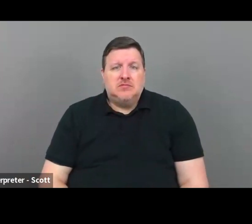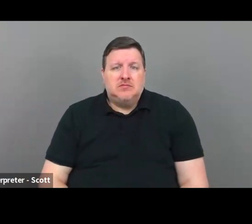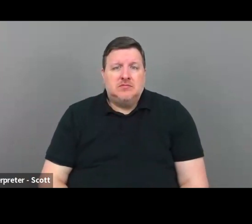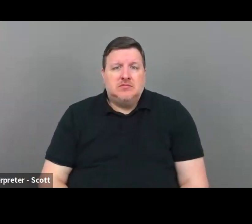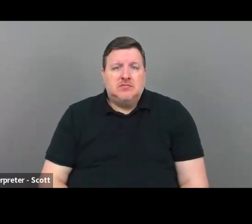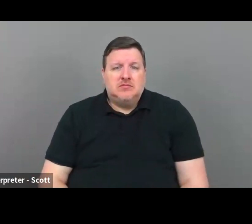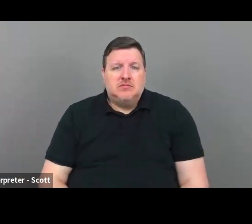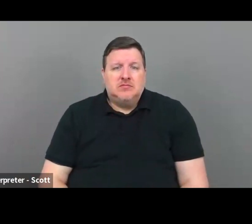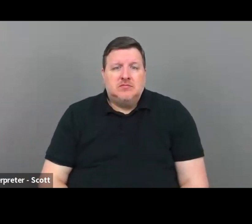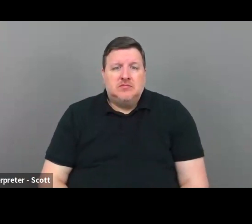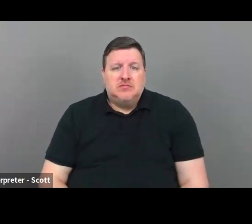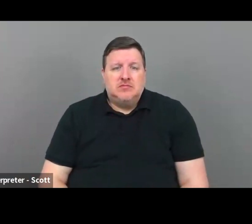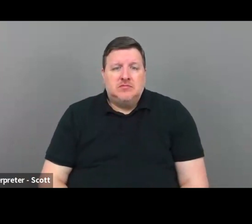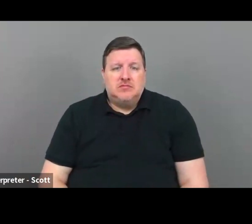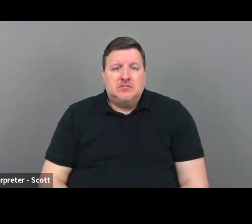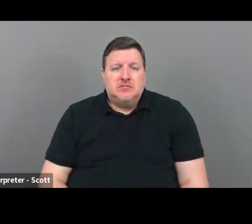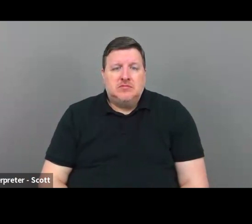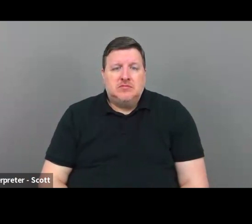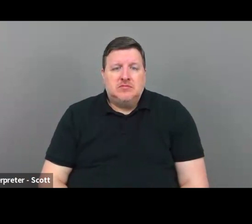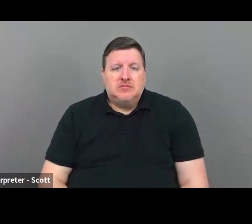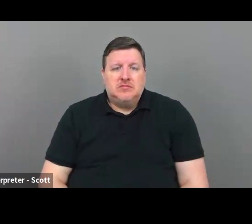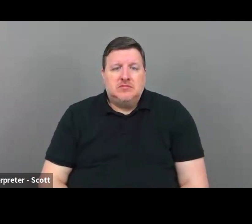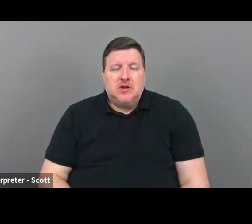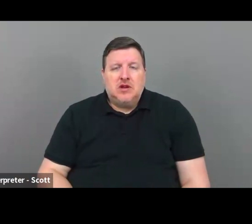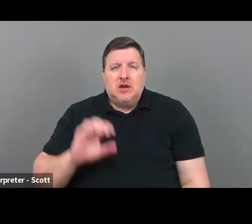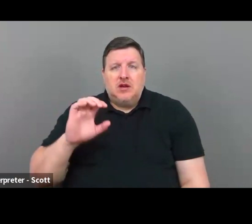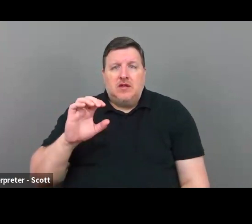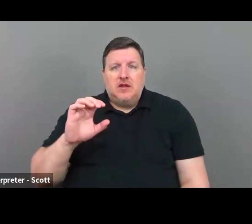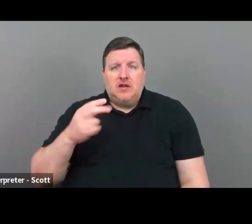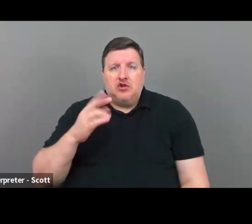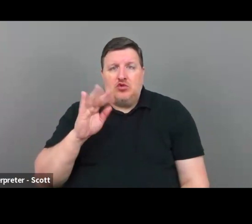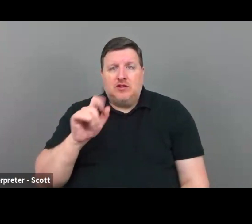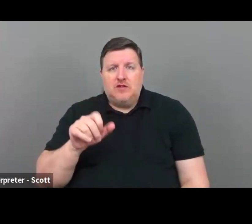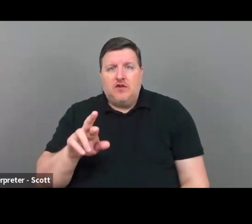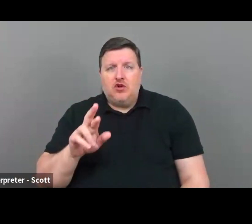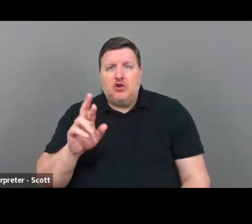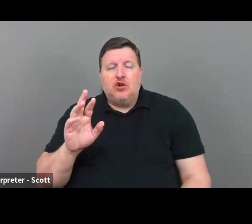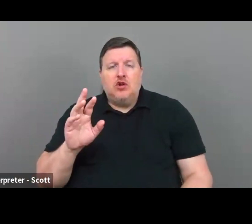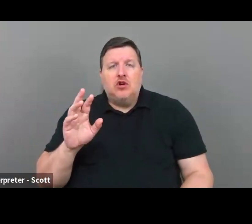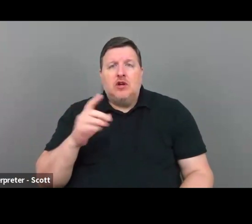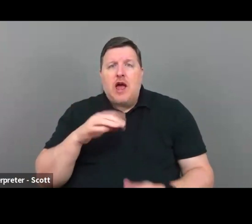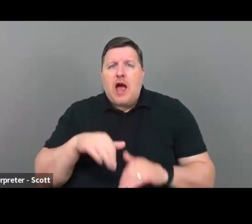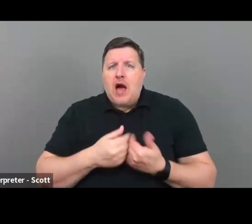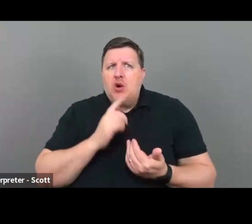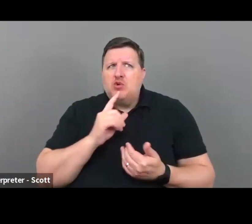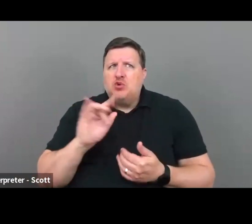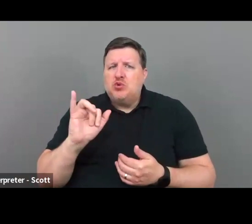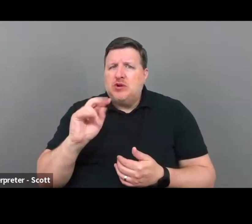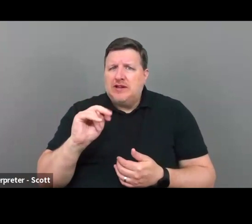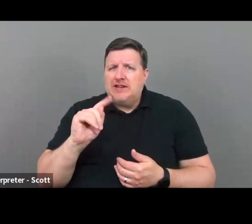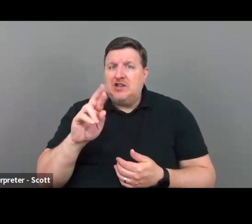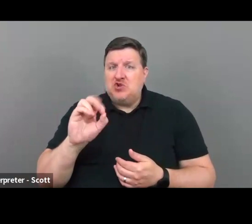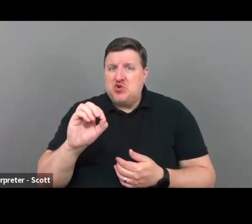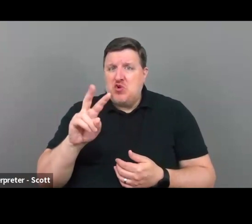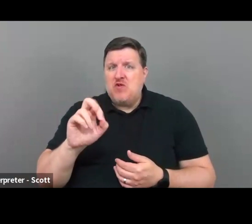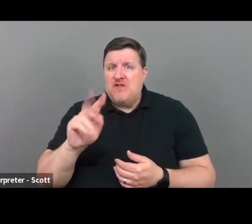All right, and Christopher's question, which is, how do the introverts win in fundraising?